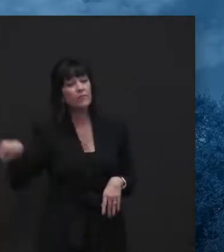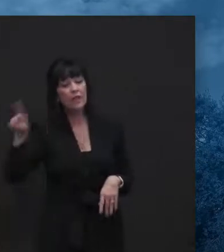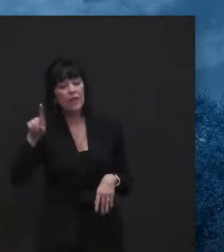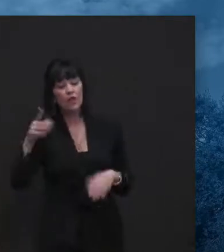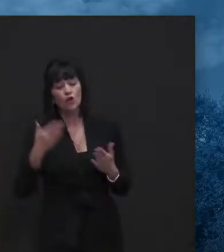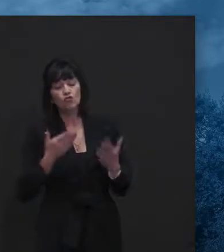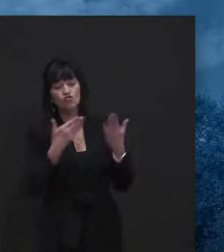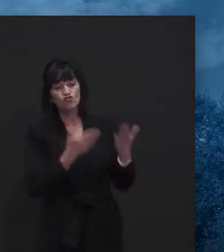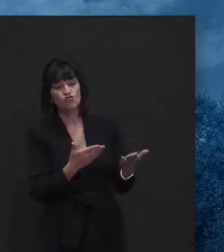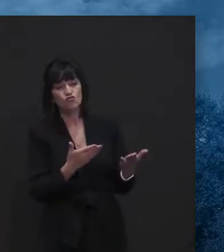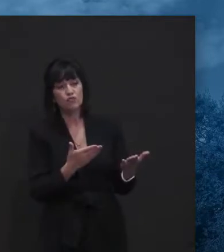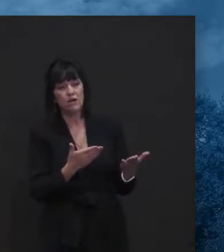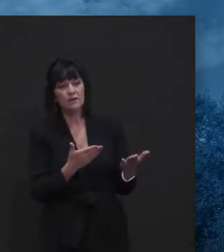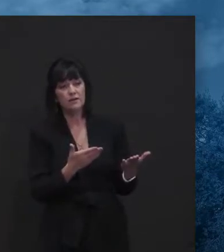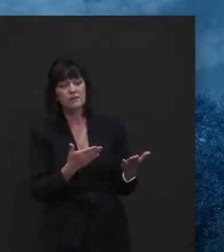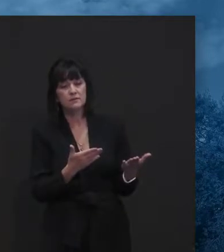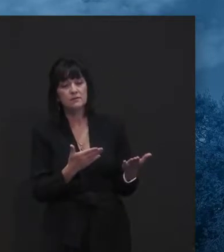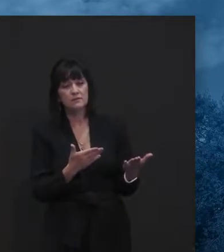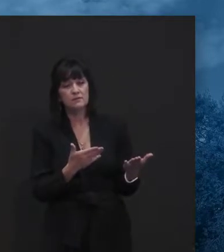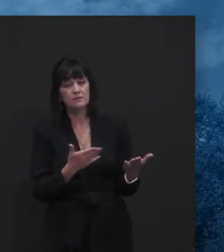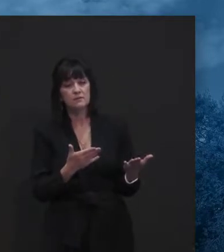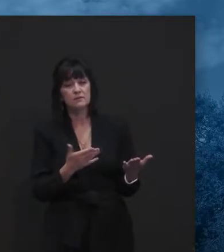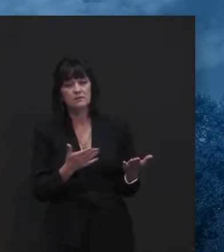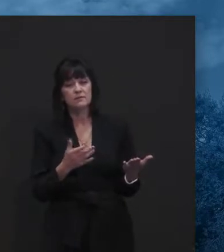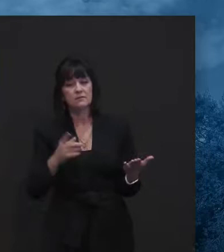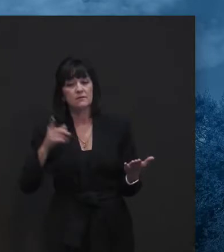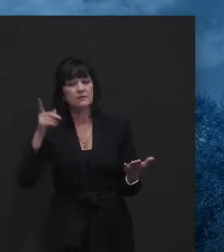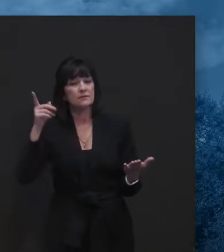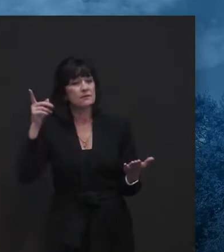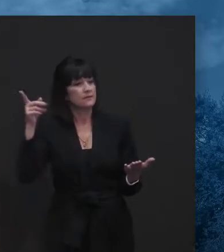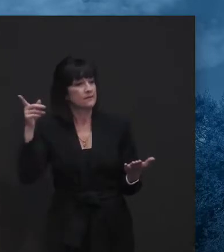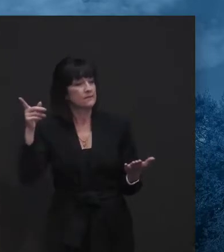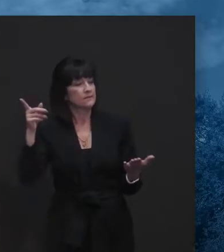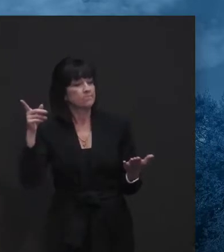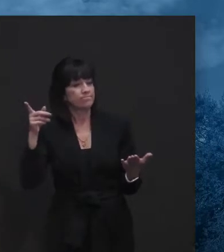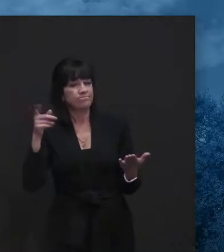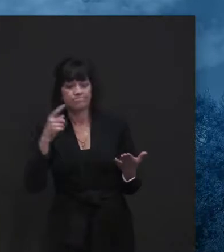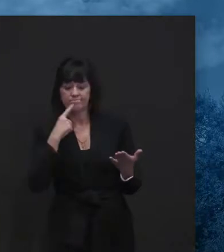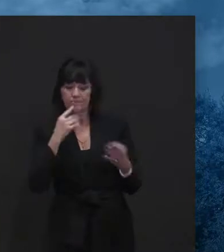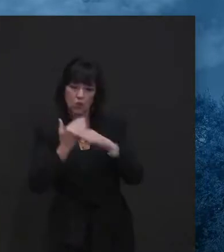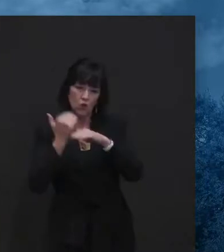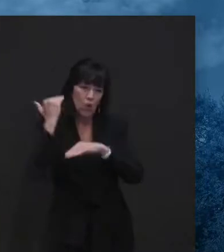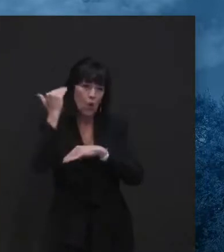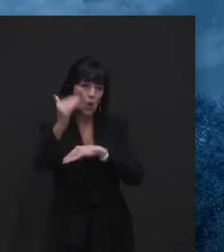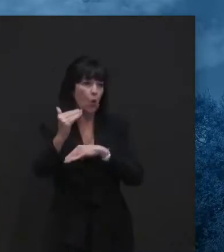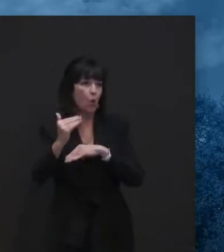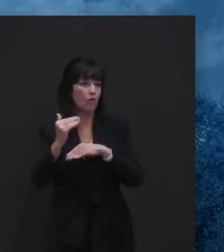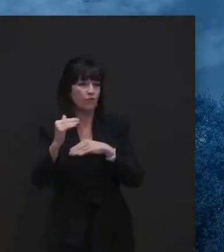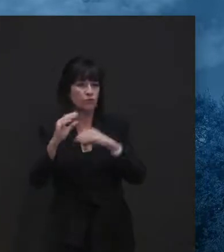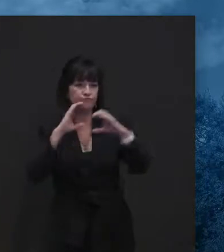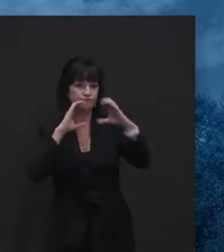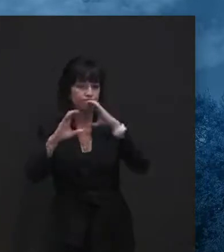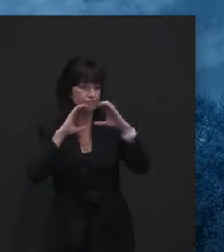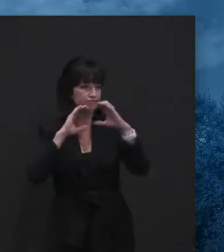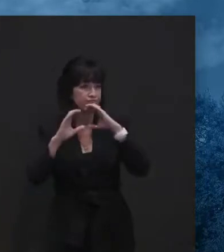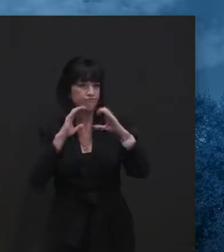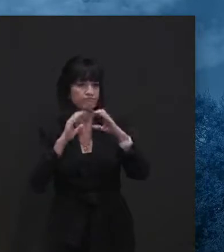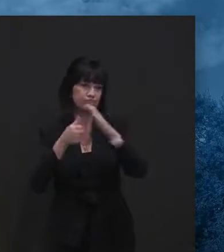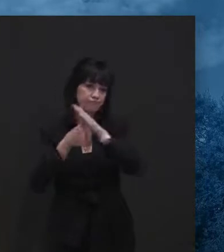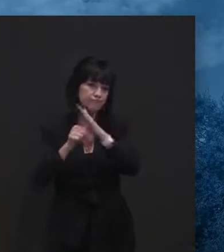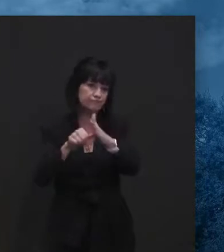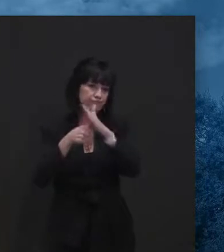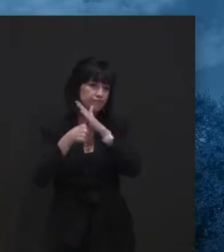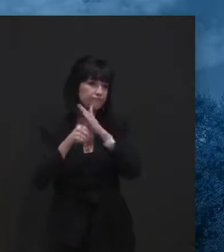I would argue we were already doing was excessive amounts of communication, right? Uh, keeping